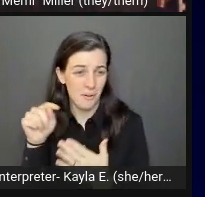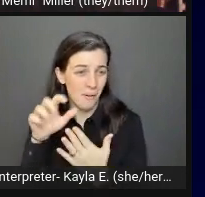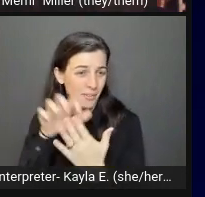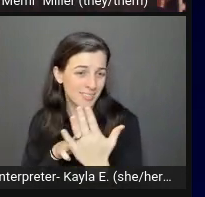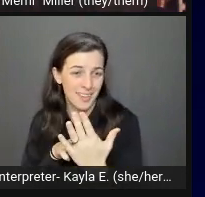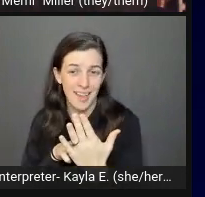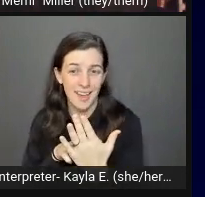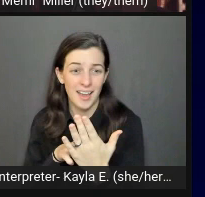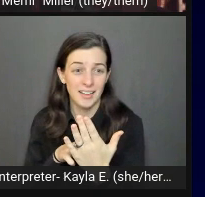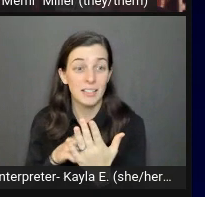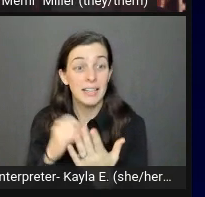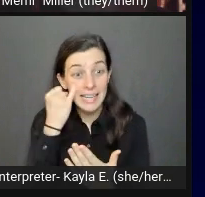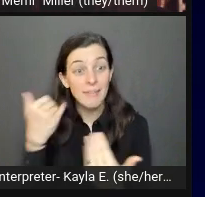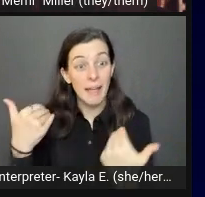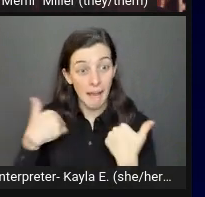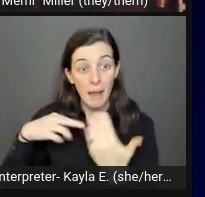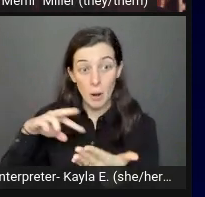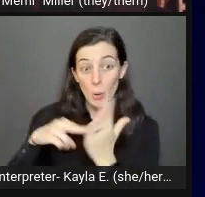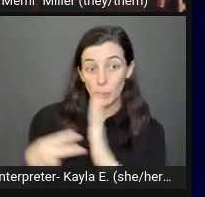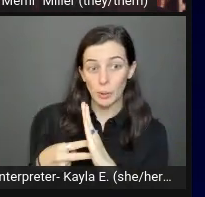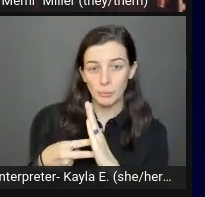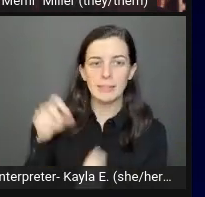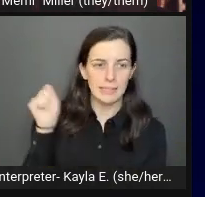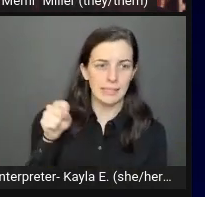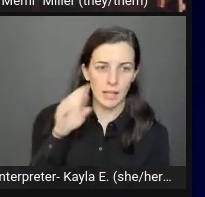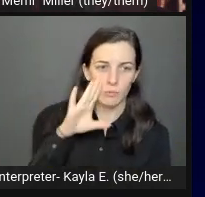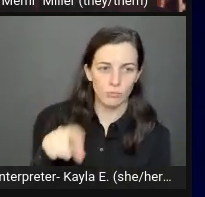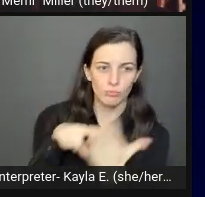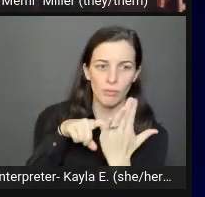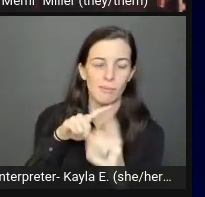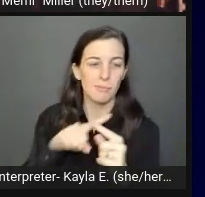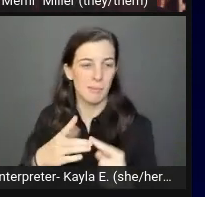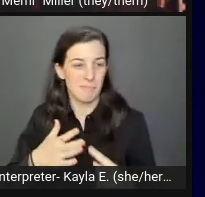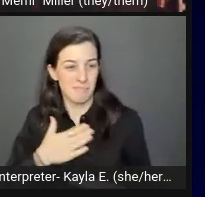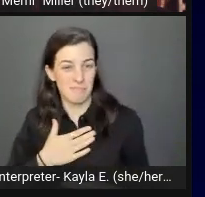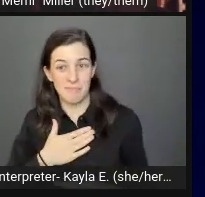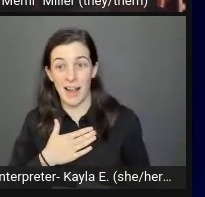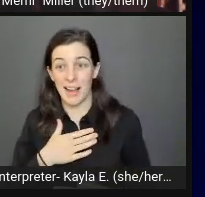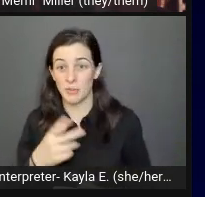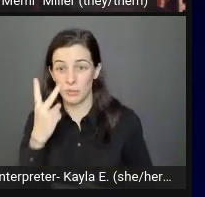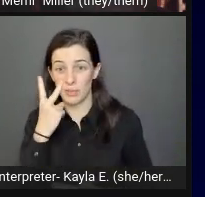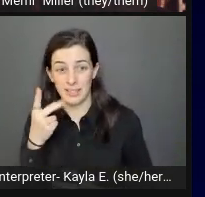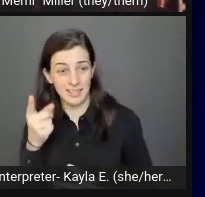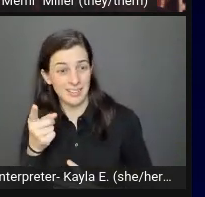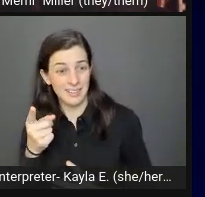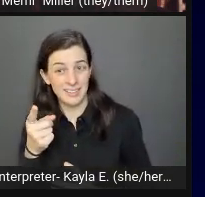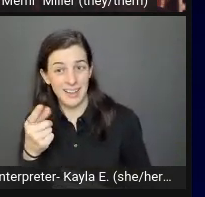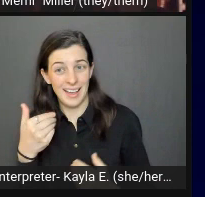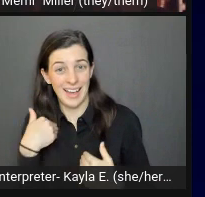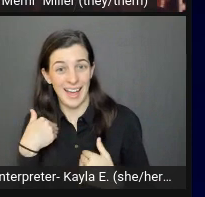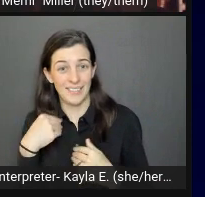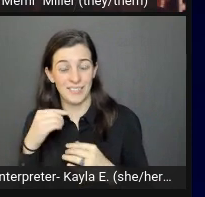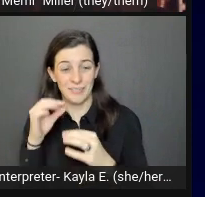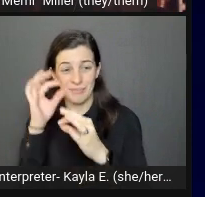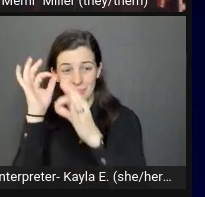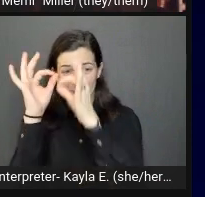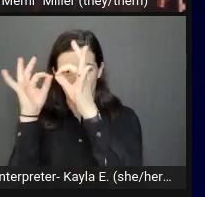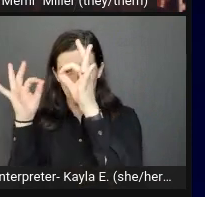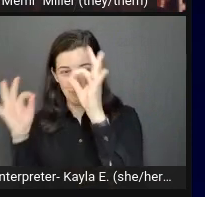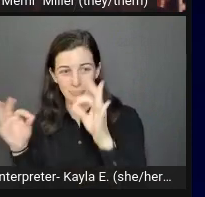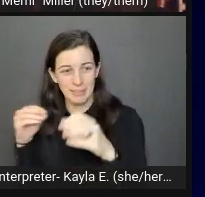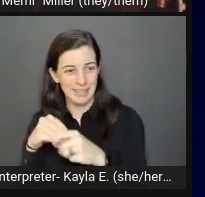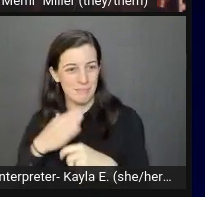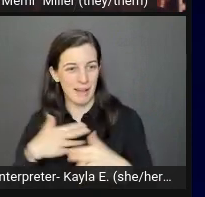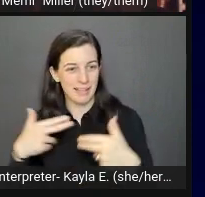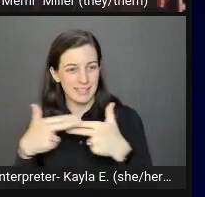specific purpose. For example, my fleur-de-lis and my slides actually does have alt text because I'm intentionally using it for this